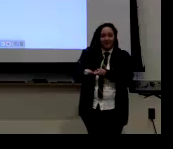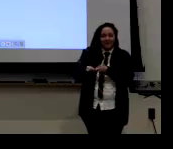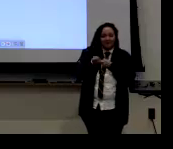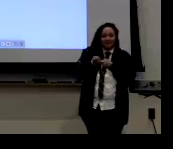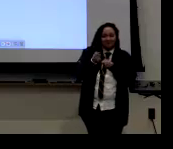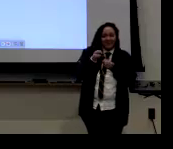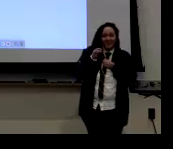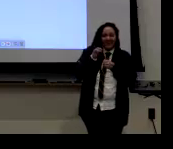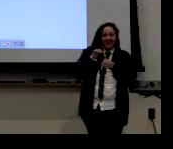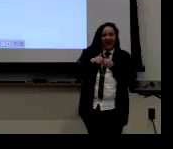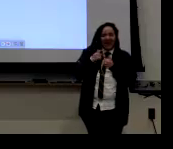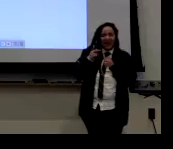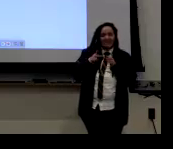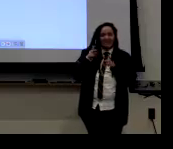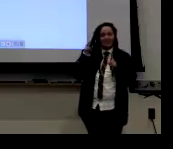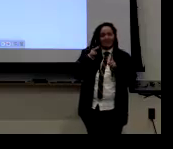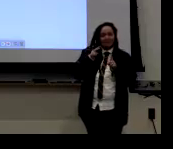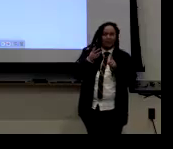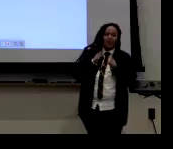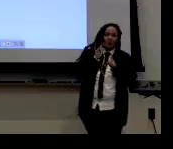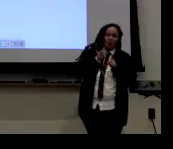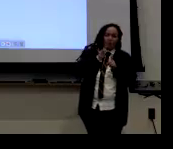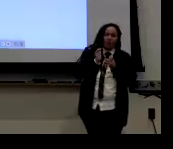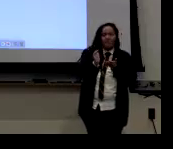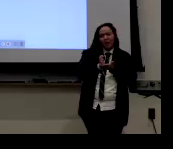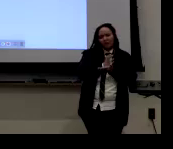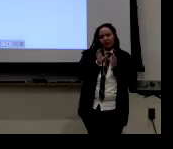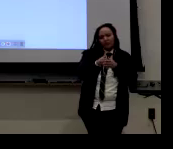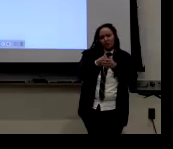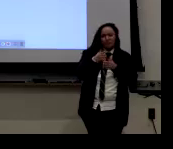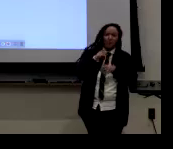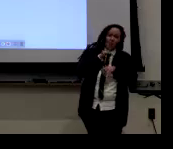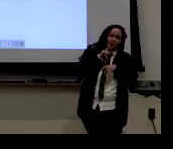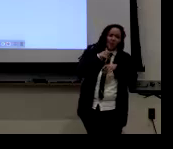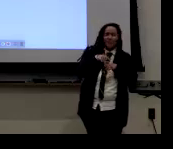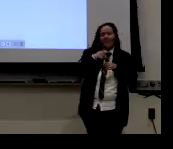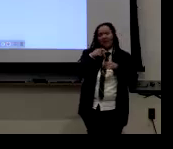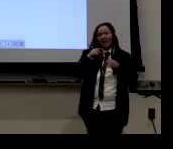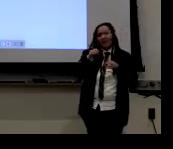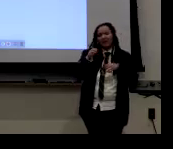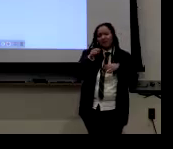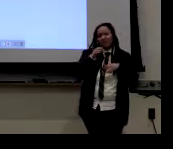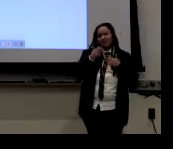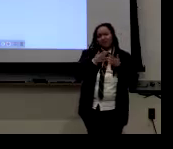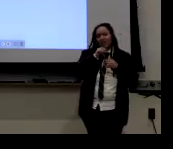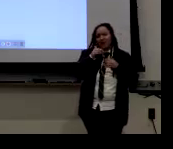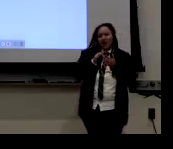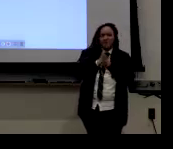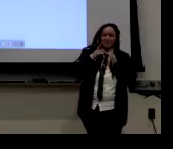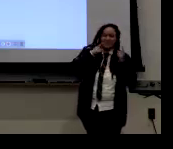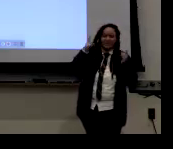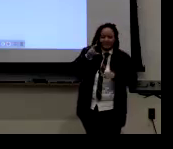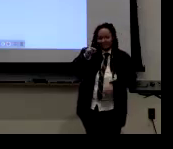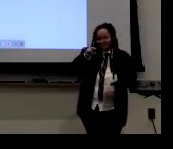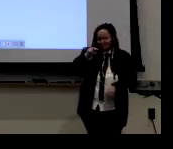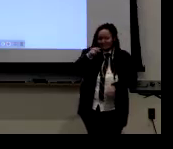It hasn't really been looked at. I'd like, that's something I would like to just really focus on. People are always like, oh, this is